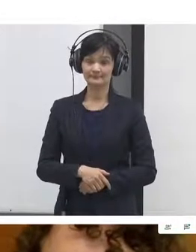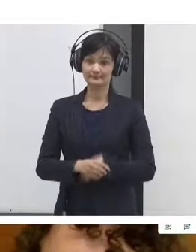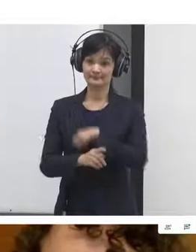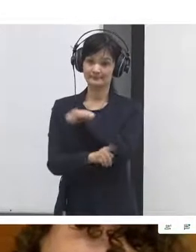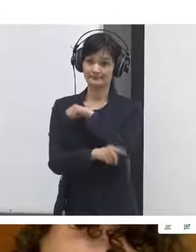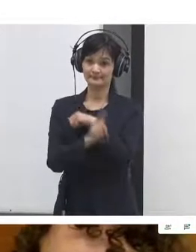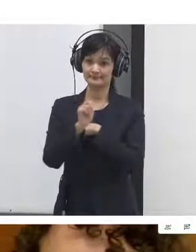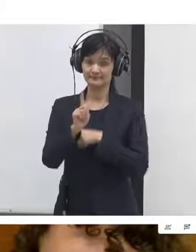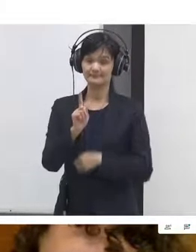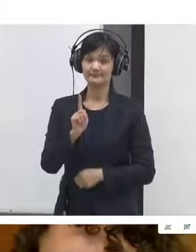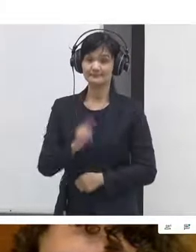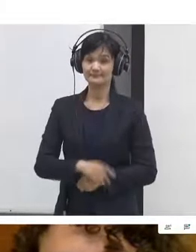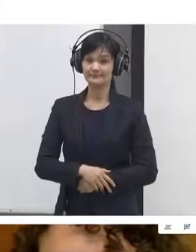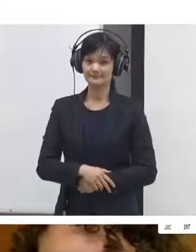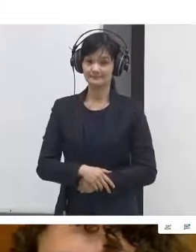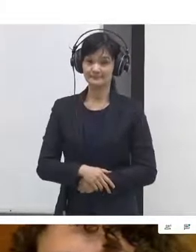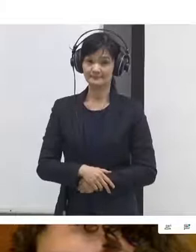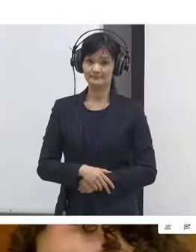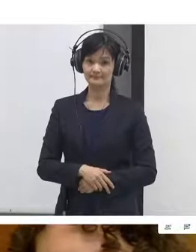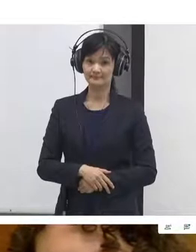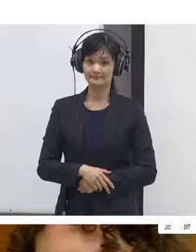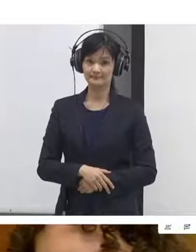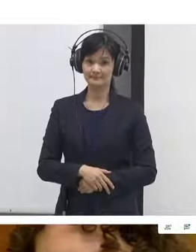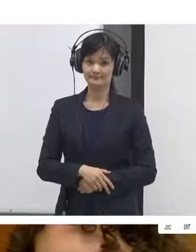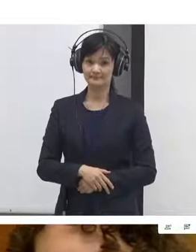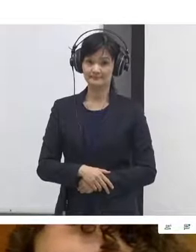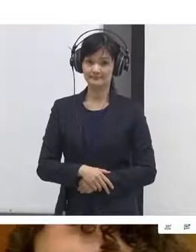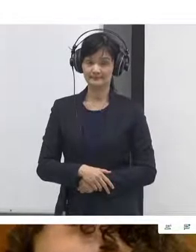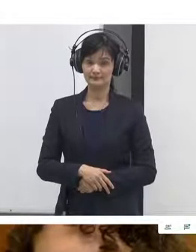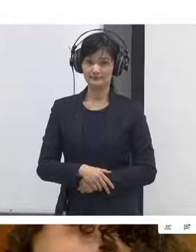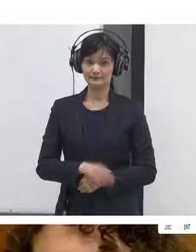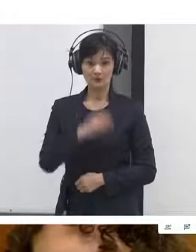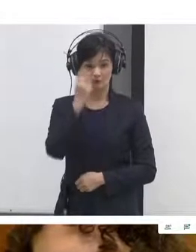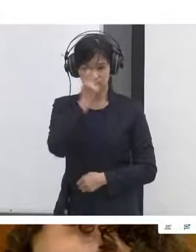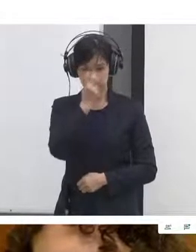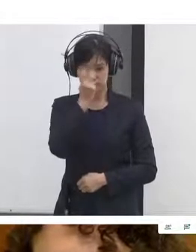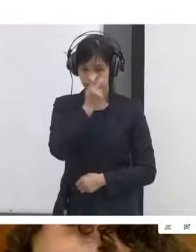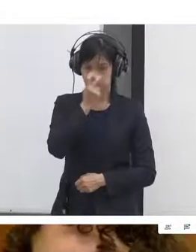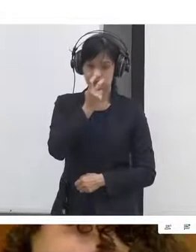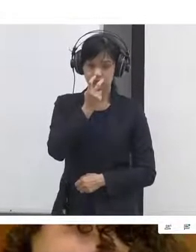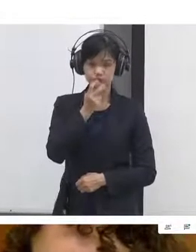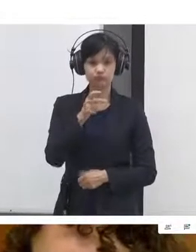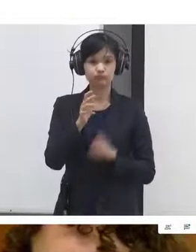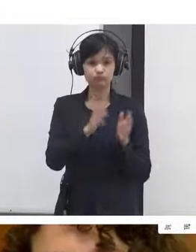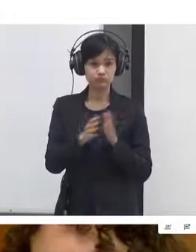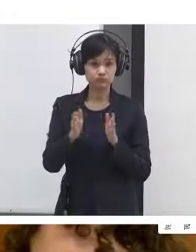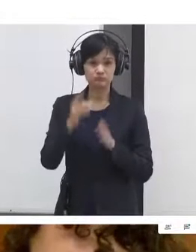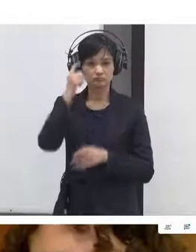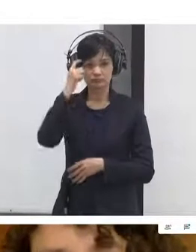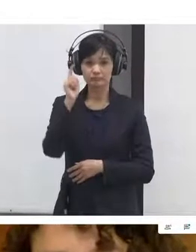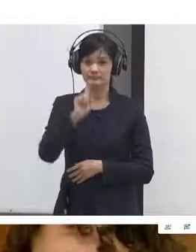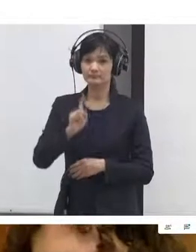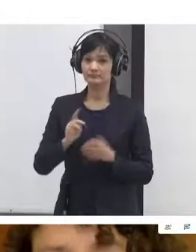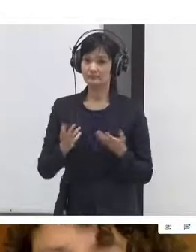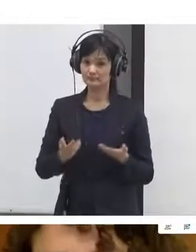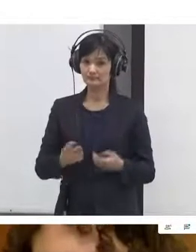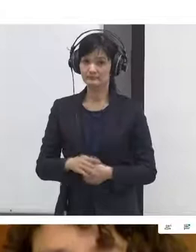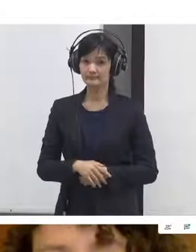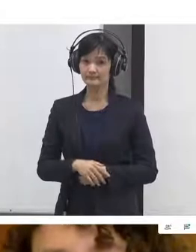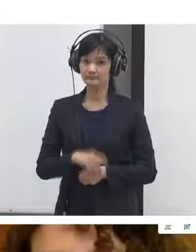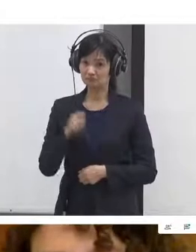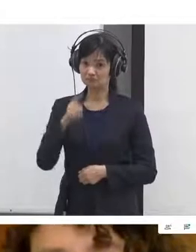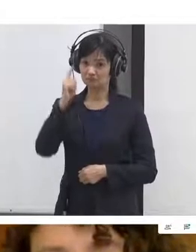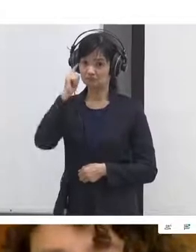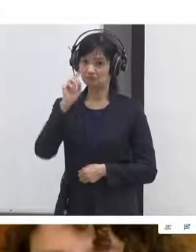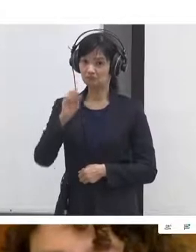portion of the panel feedback learn and recovery an example would be really lovely